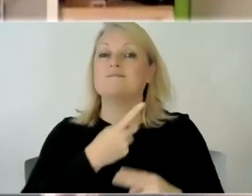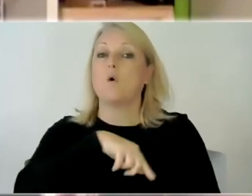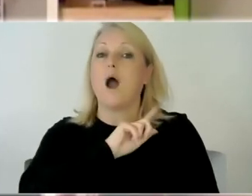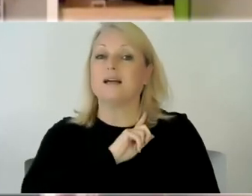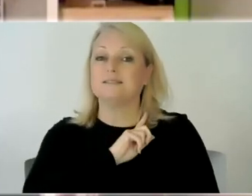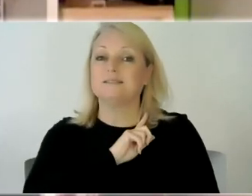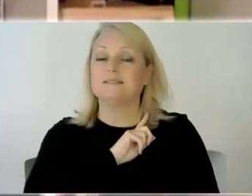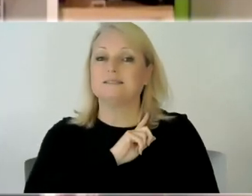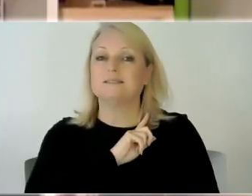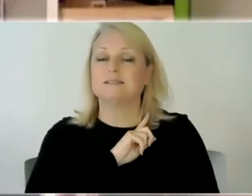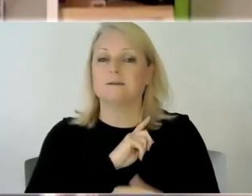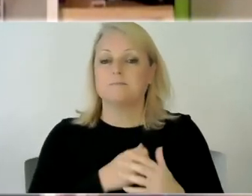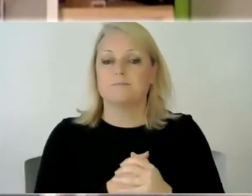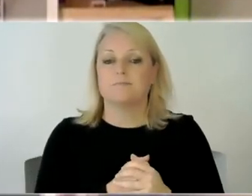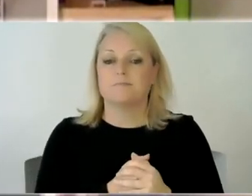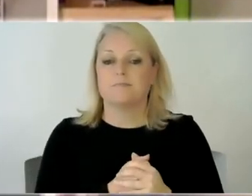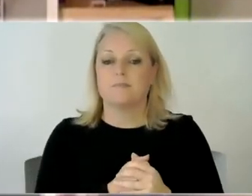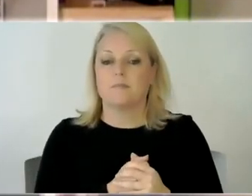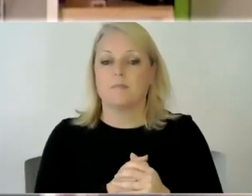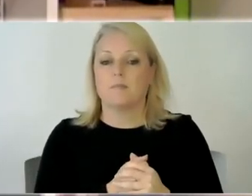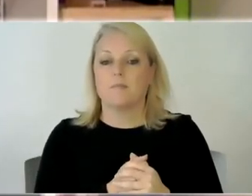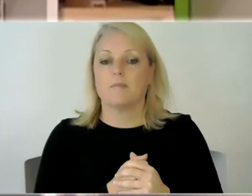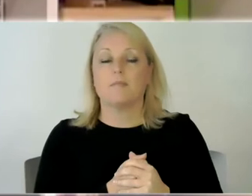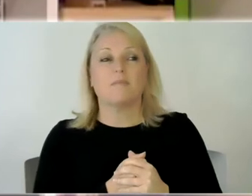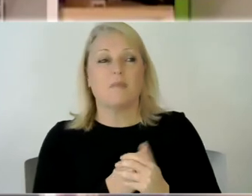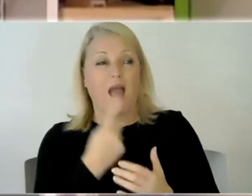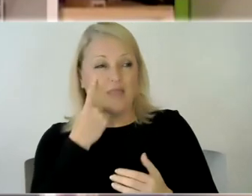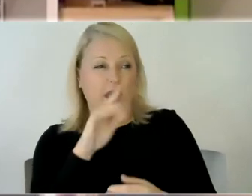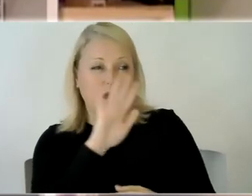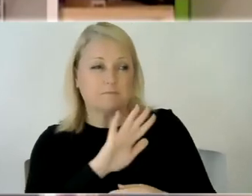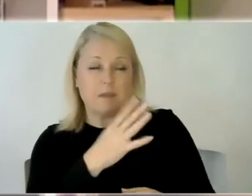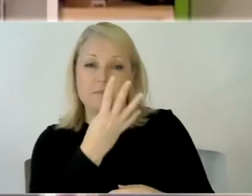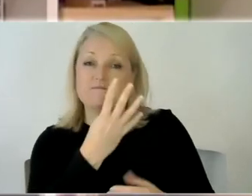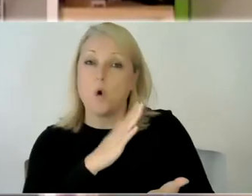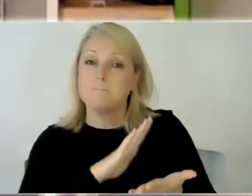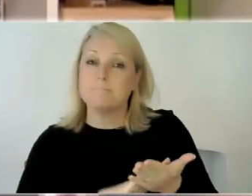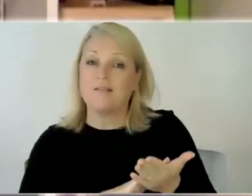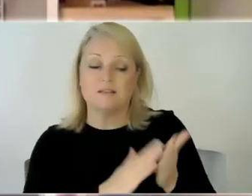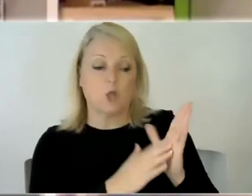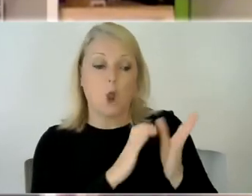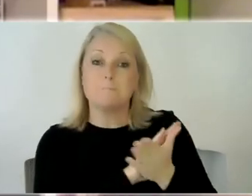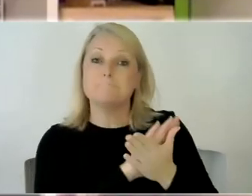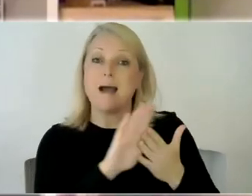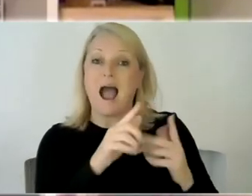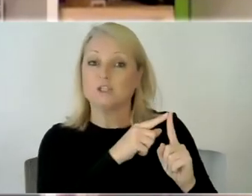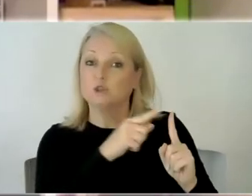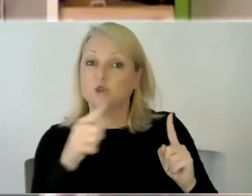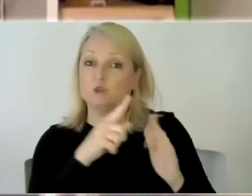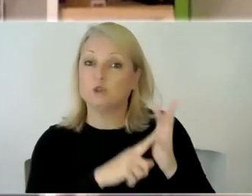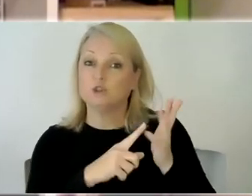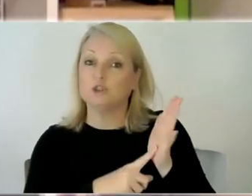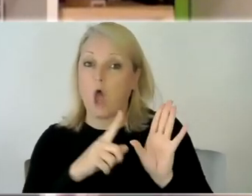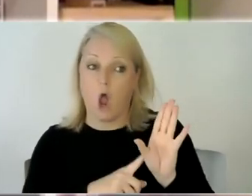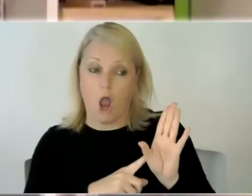there was a i'd say nearly four months from march so from march so from july of no